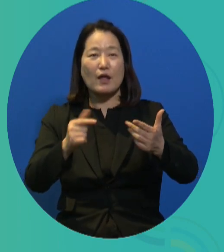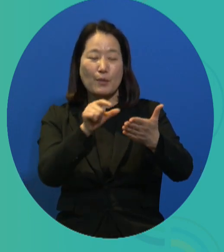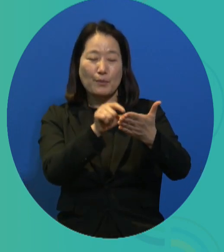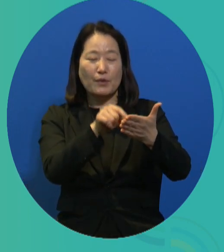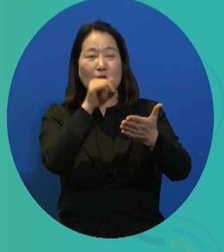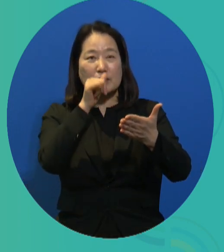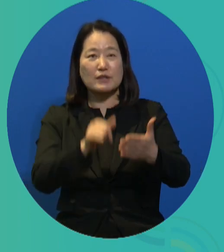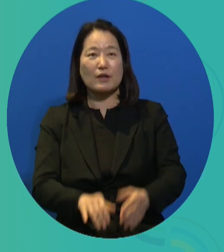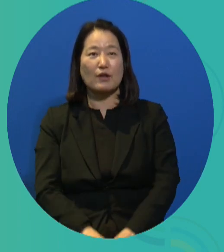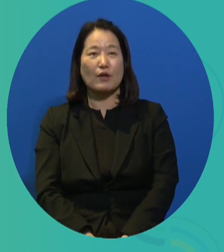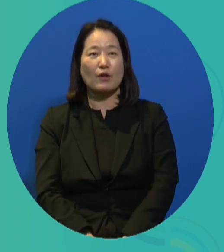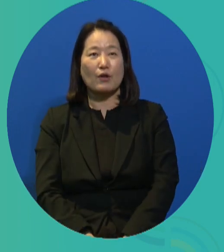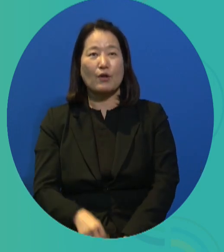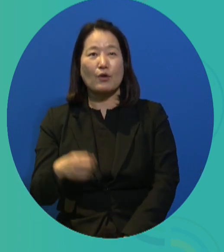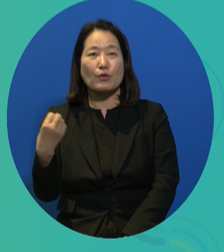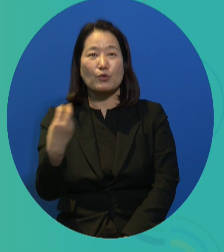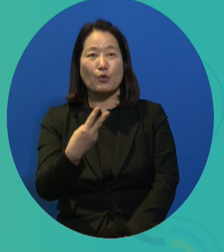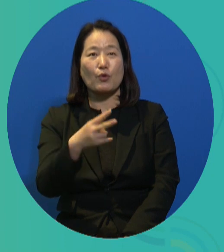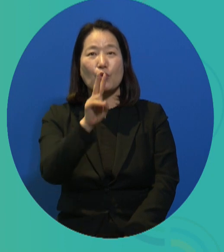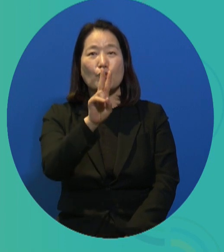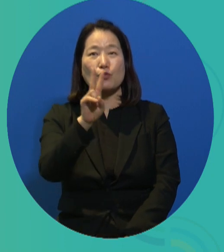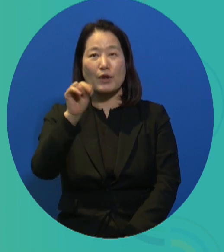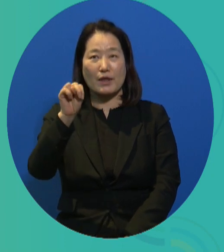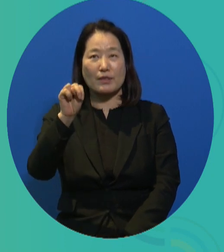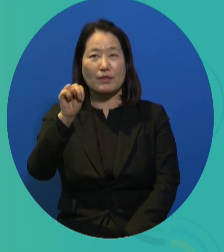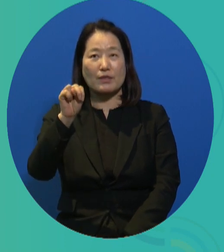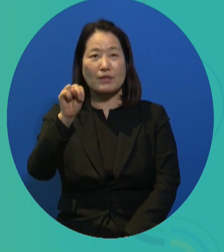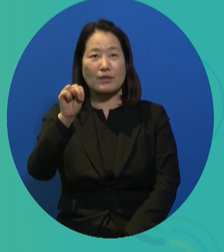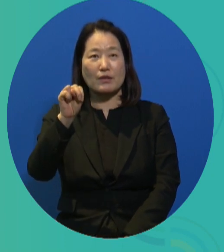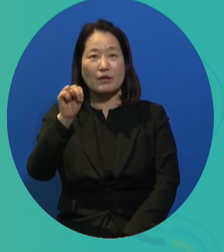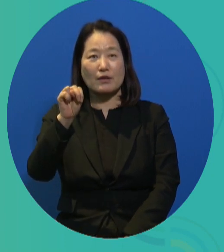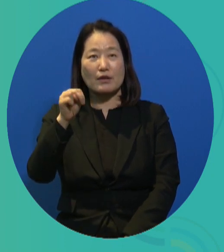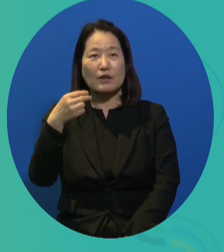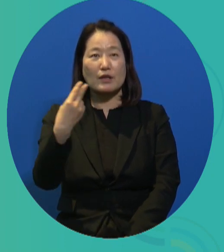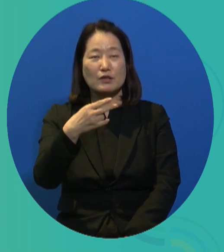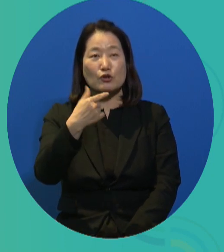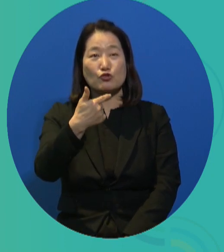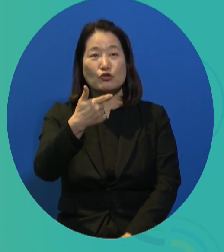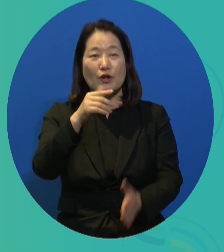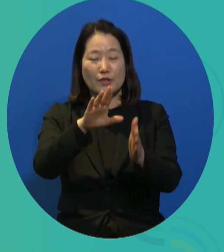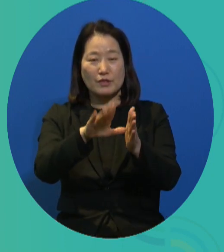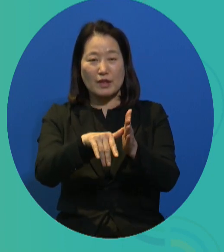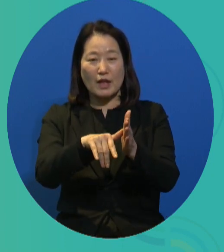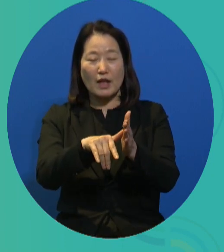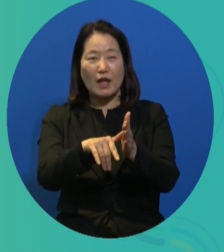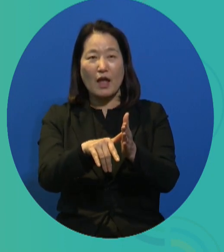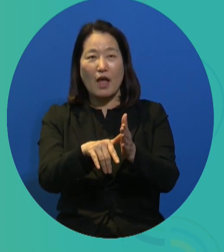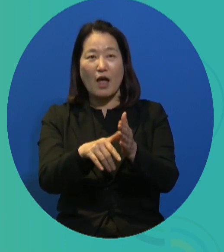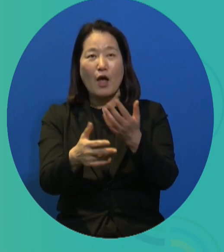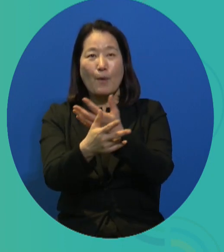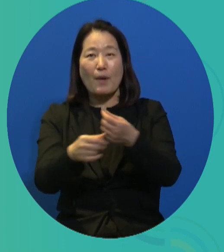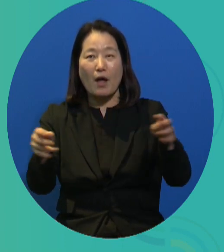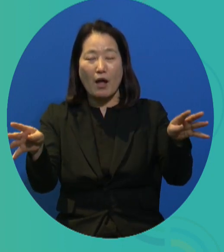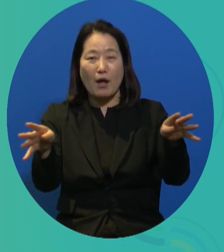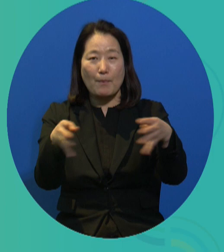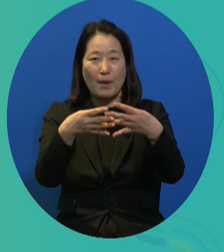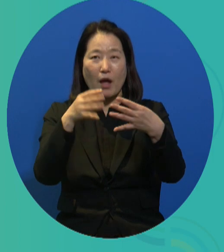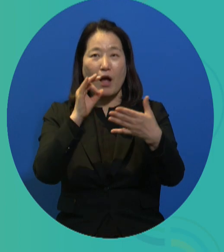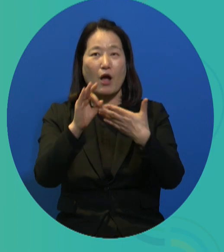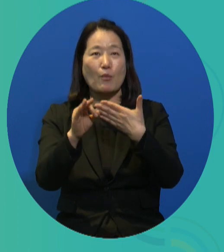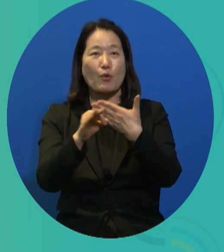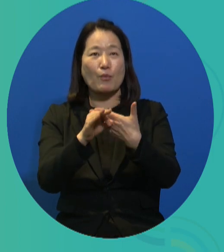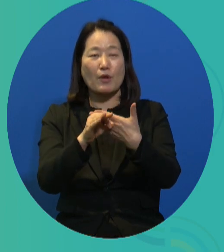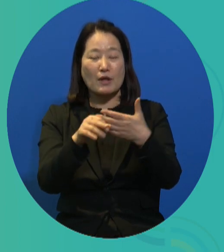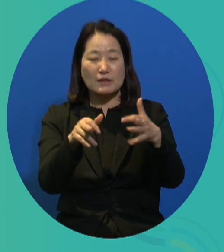disabled persons should not be restricted in any way in pursuing their right to work. And then